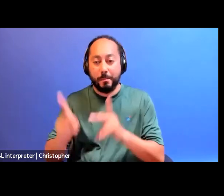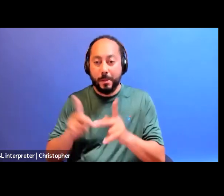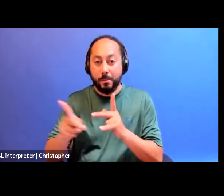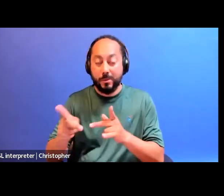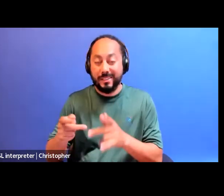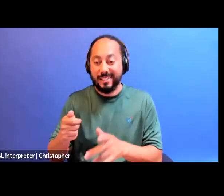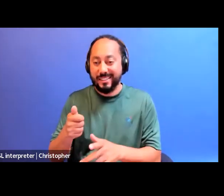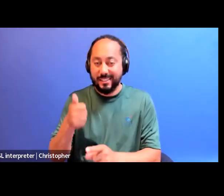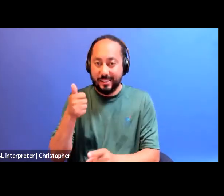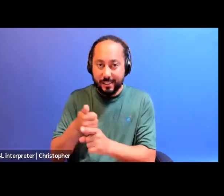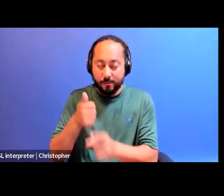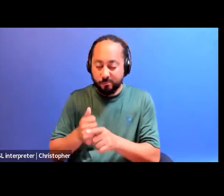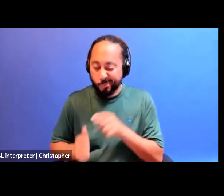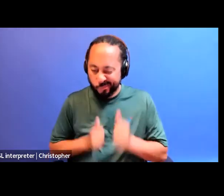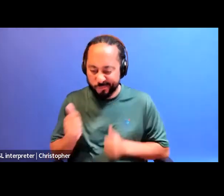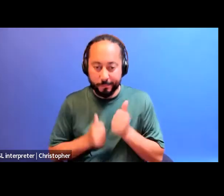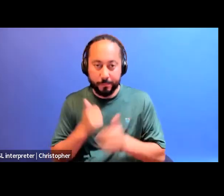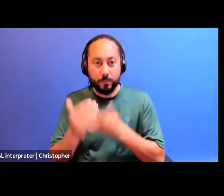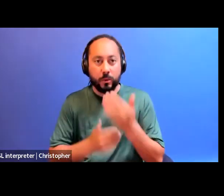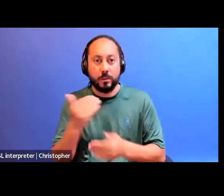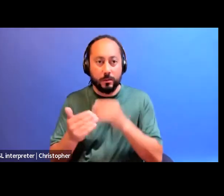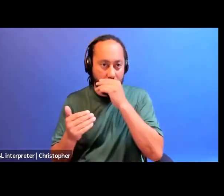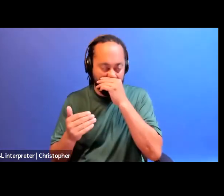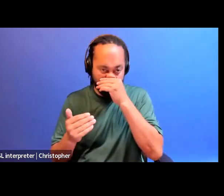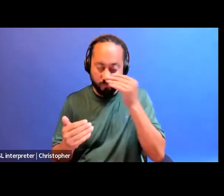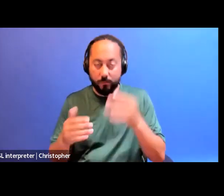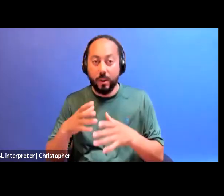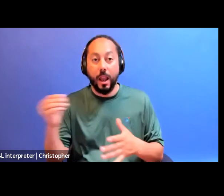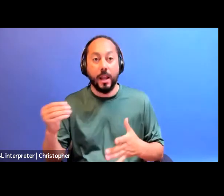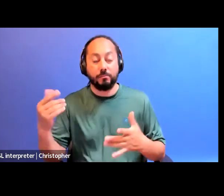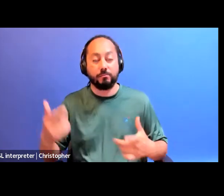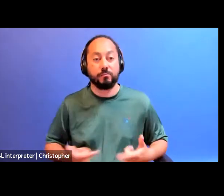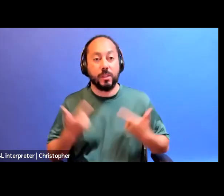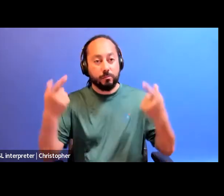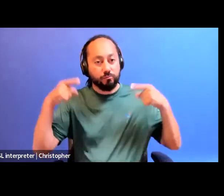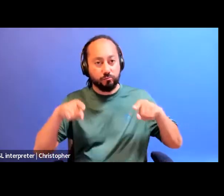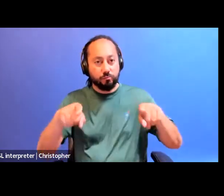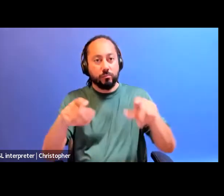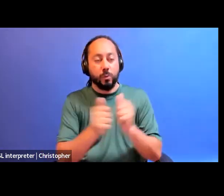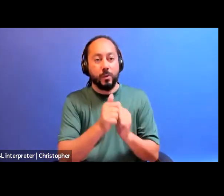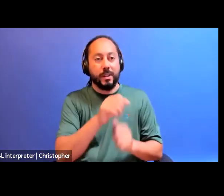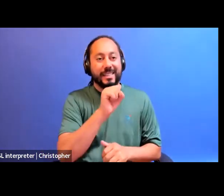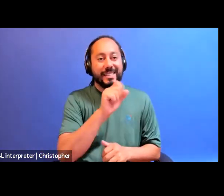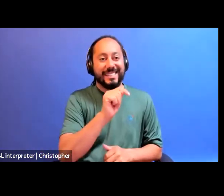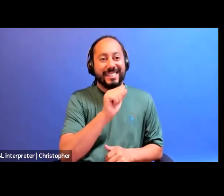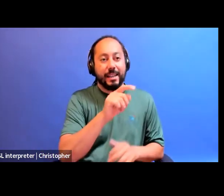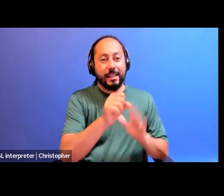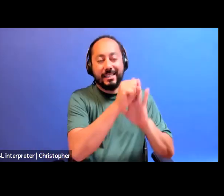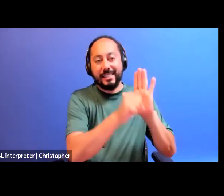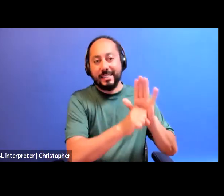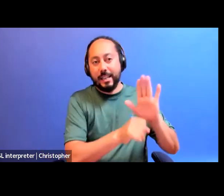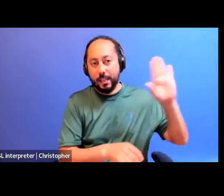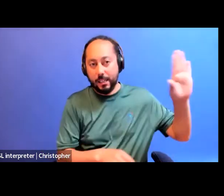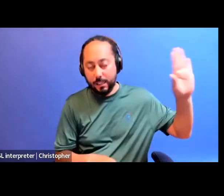and exists alongside of the state. Coalitions of wayward communities, what Leanne Simpson